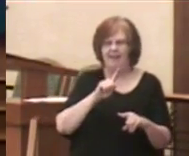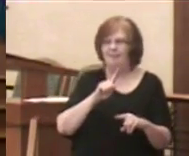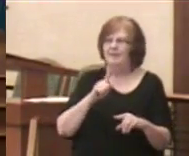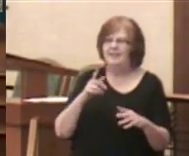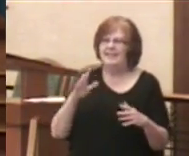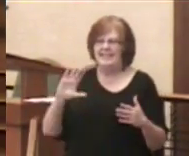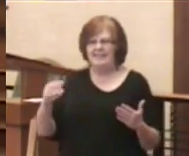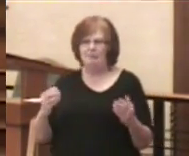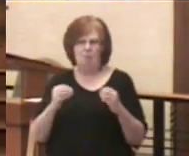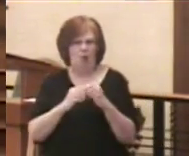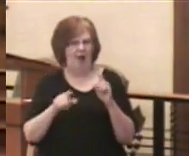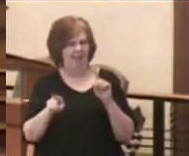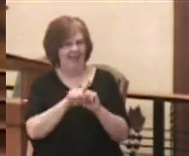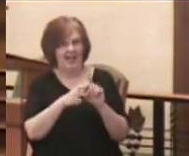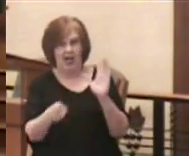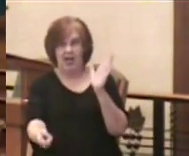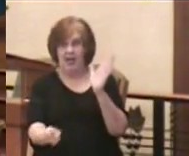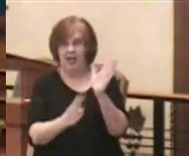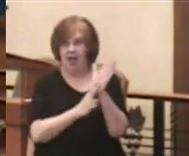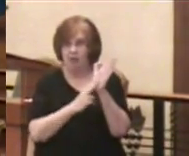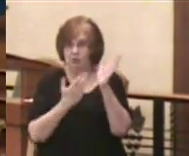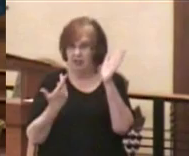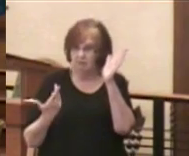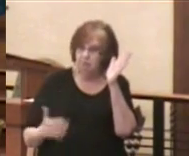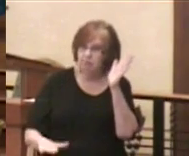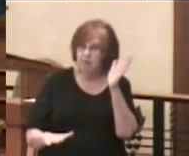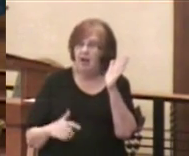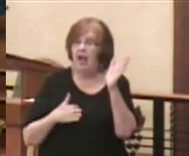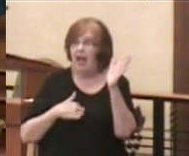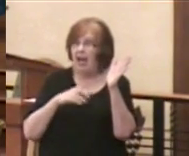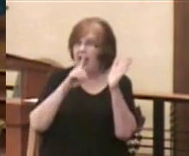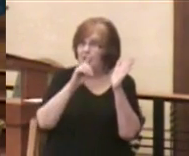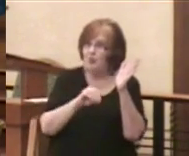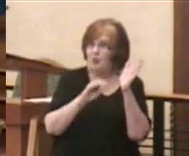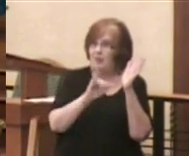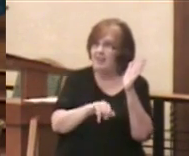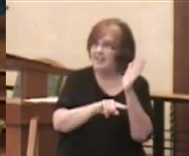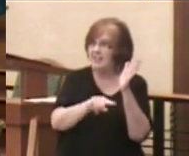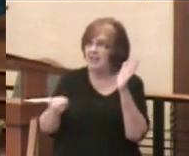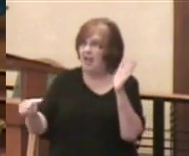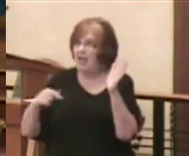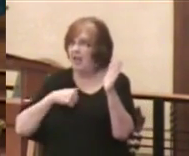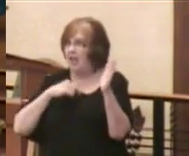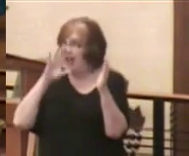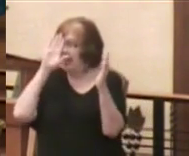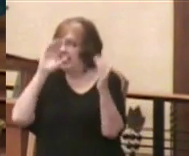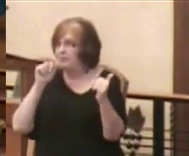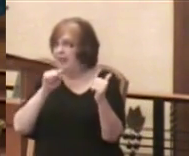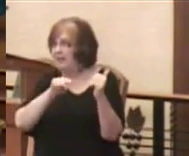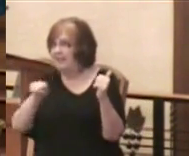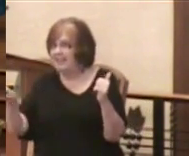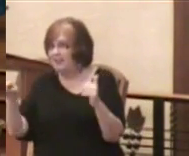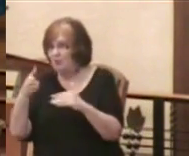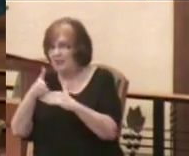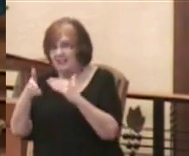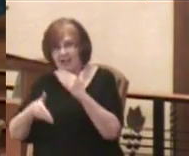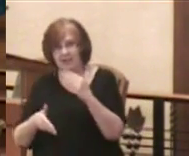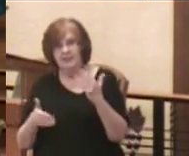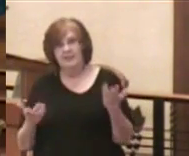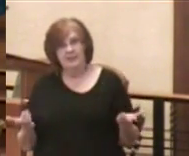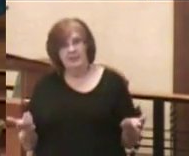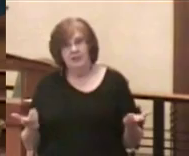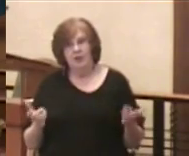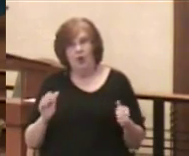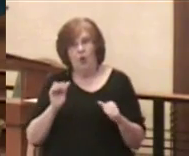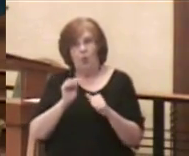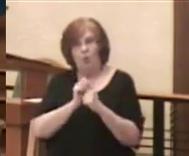A contract says, if I do this, I can expect these results. And for the most part, this